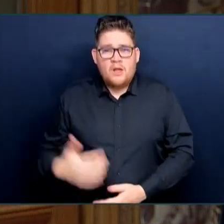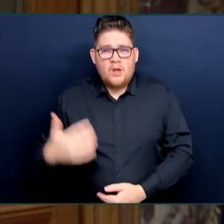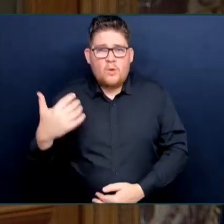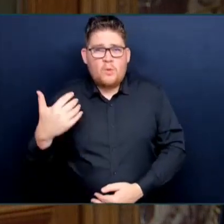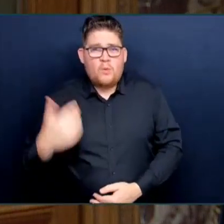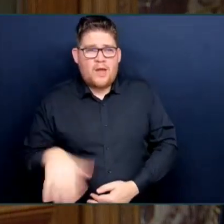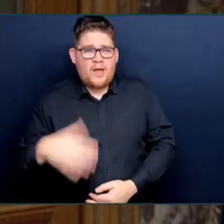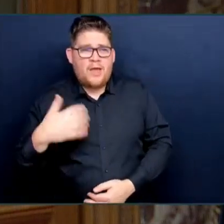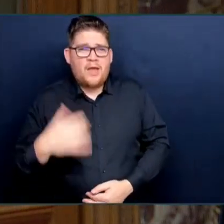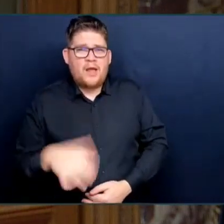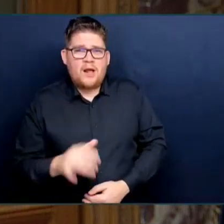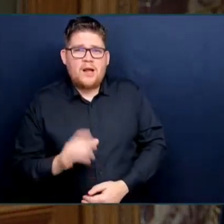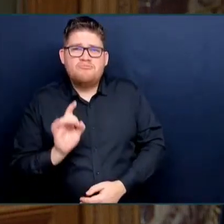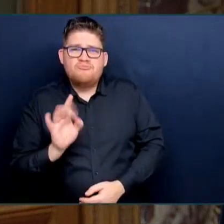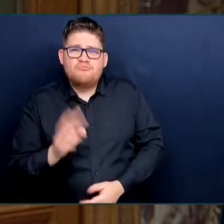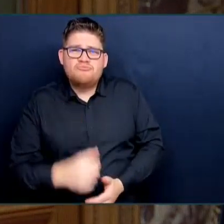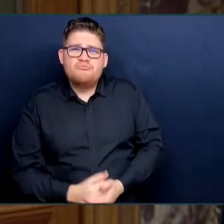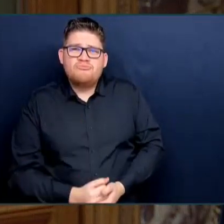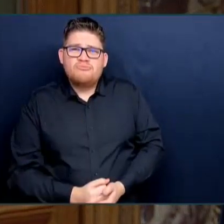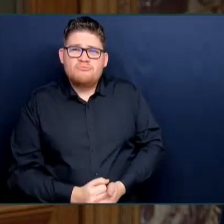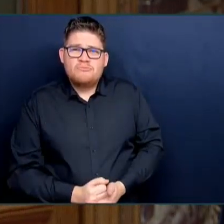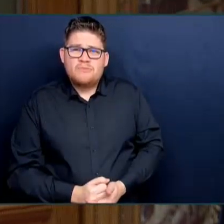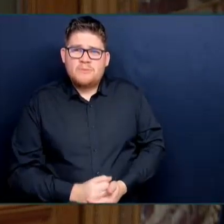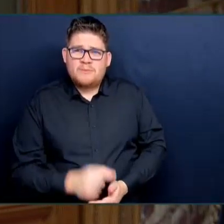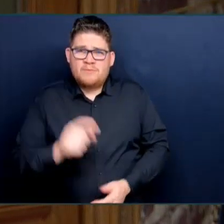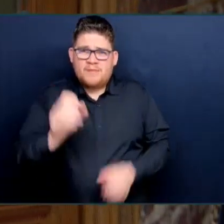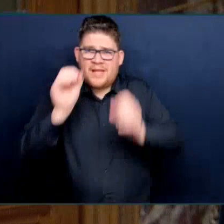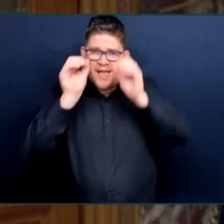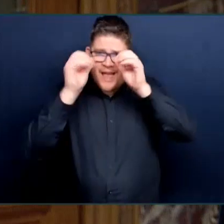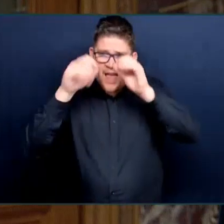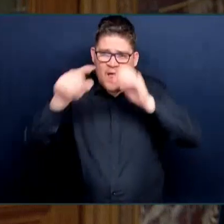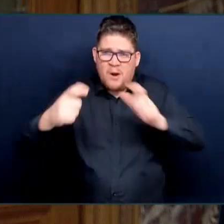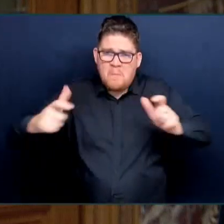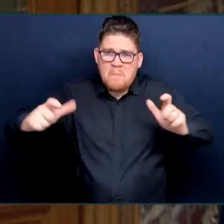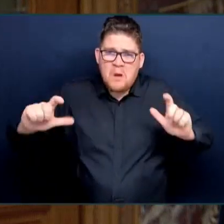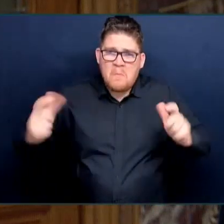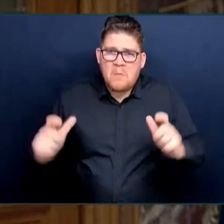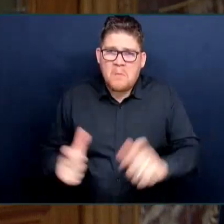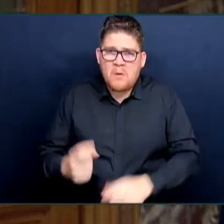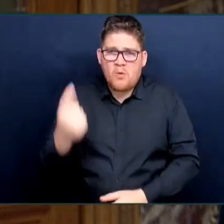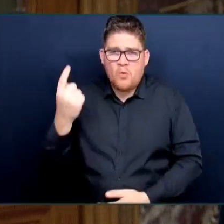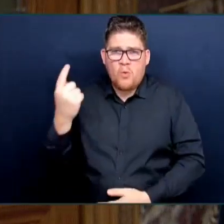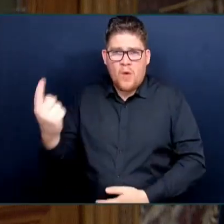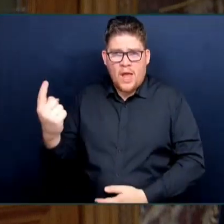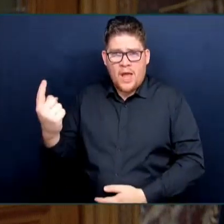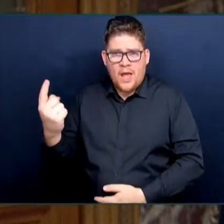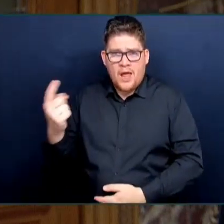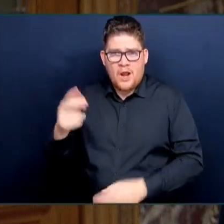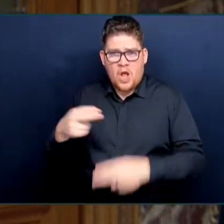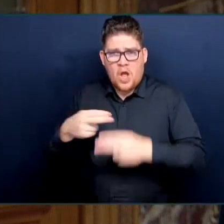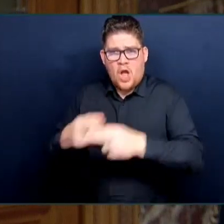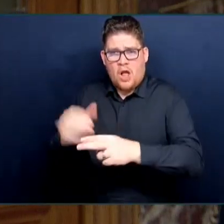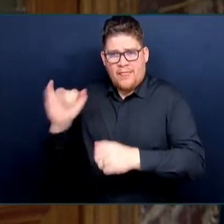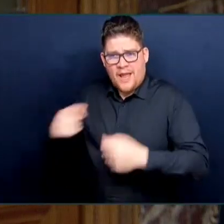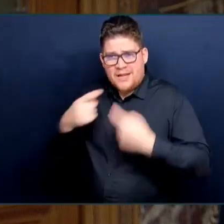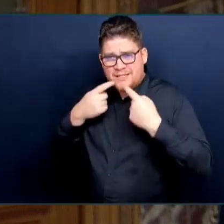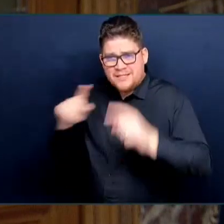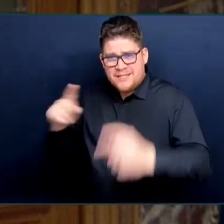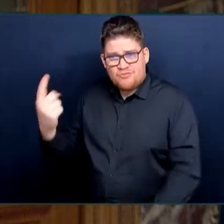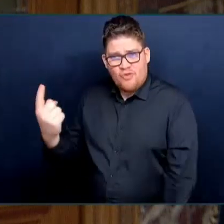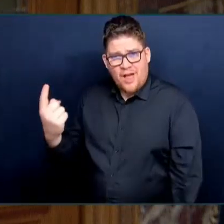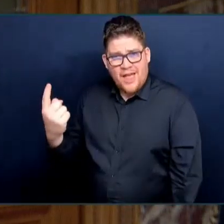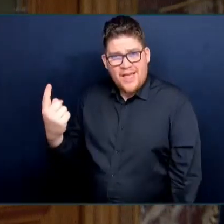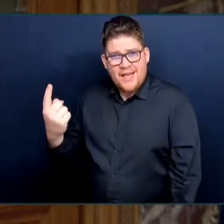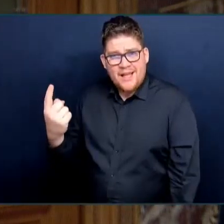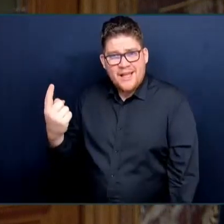And this government thinks that that's something to celebrate as a success story? That is astonishing, Honourable Speaker. And it wasn't